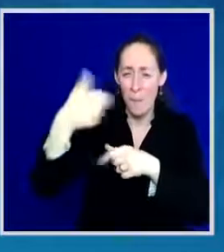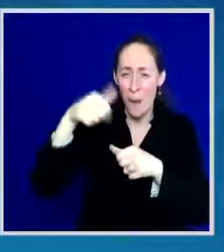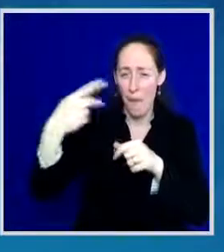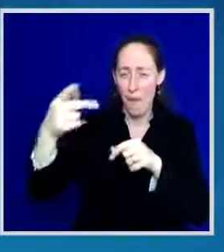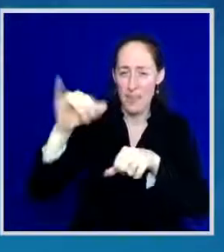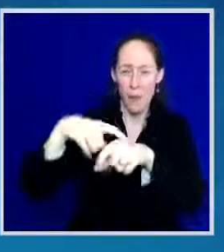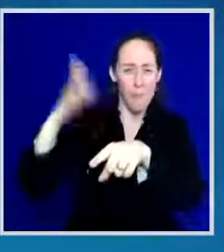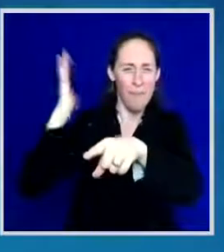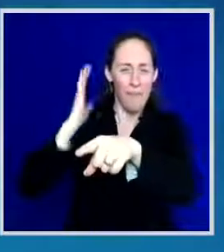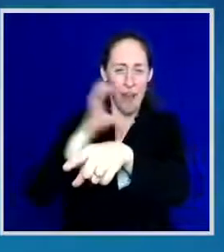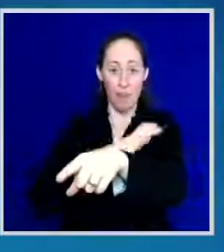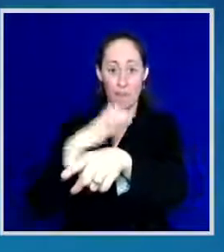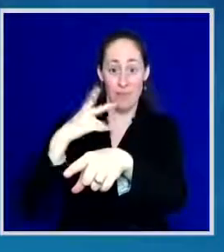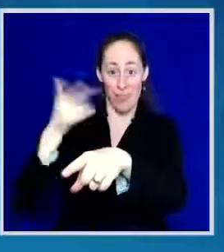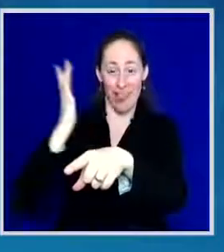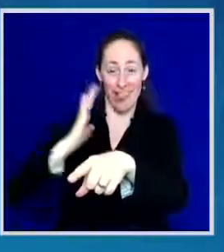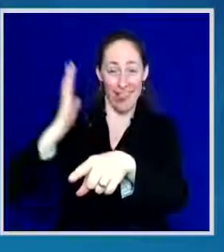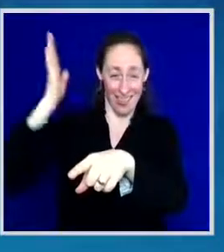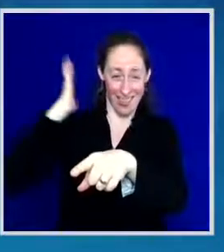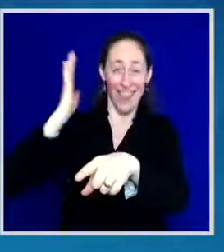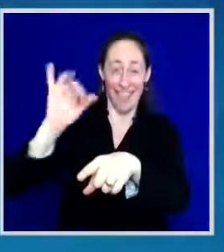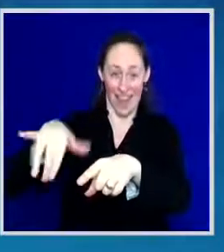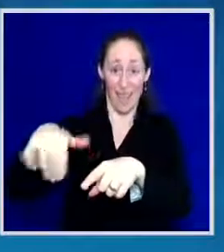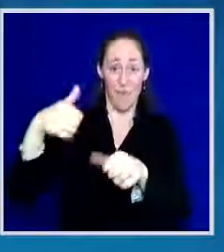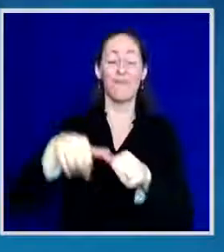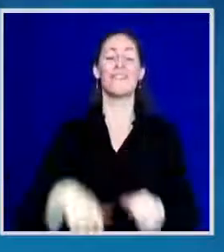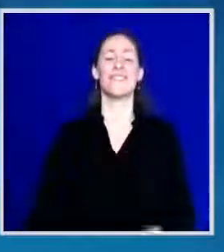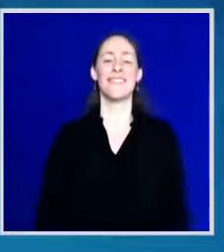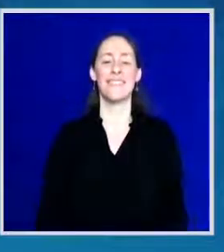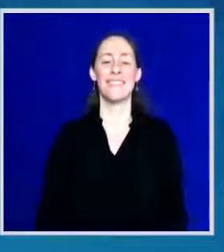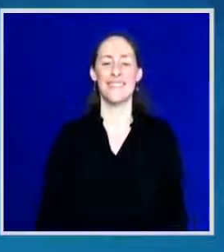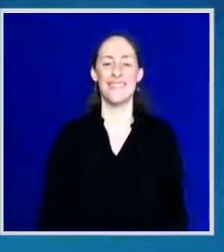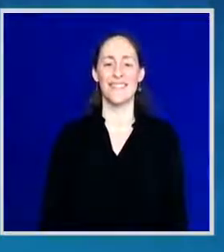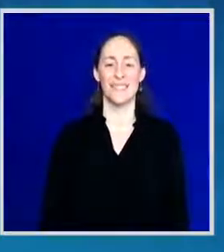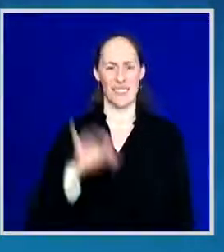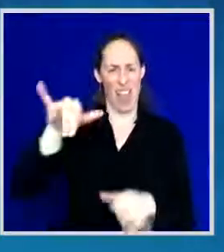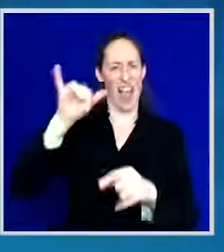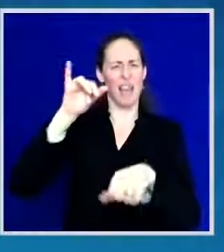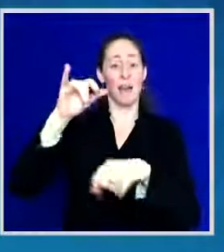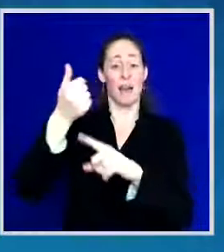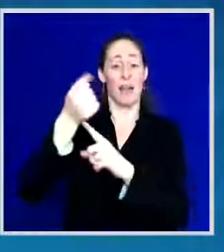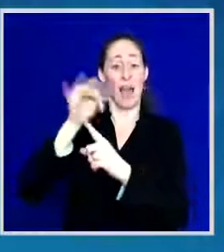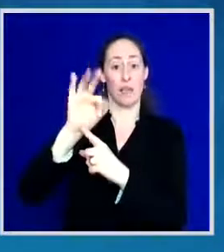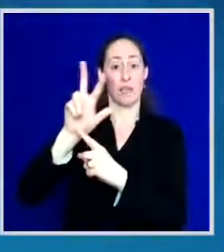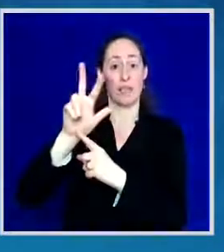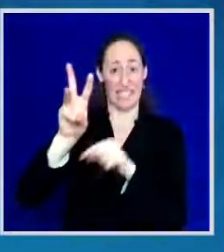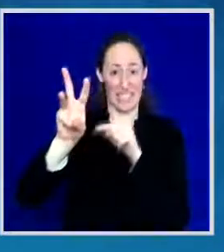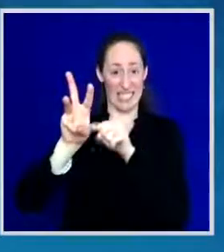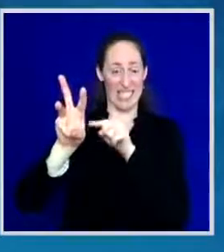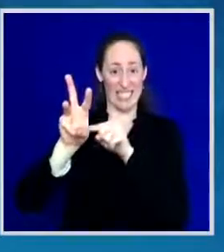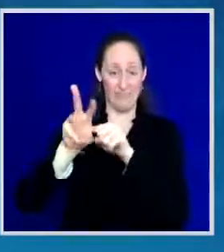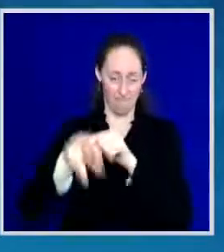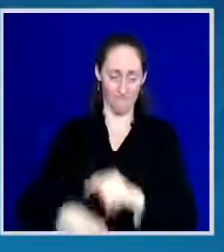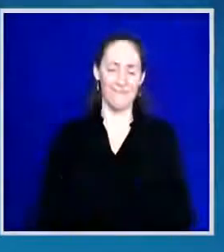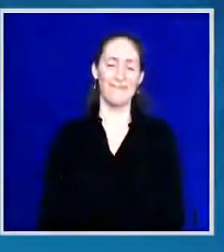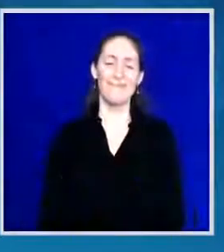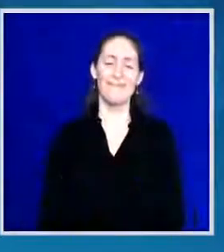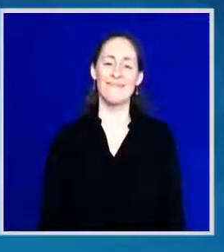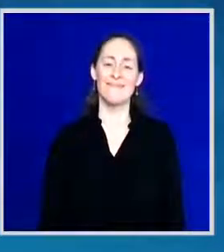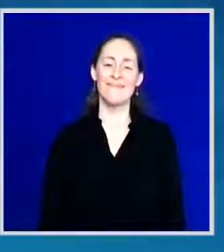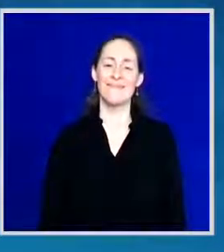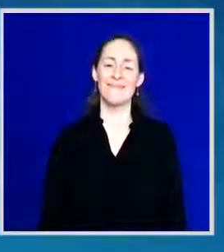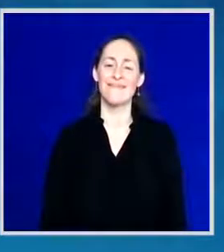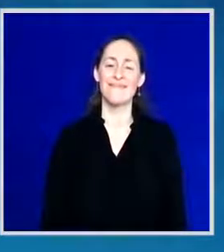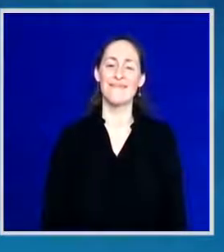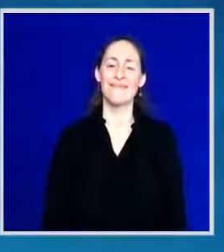Sarbanes and Mfume. In 1936, the United States Congress said, you know what? We got this